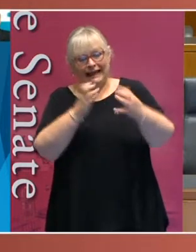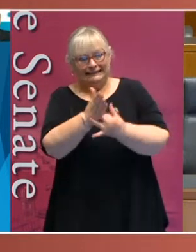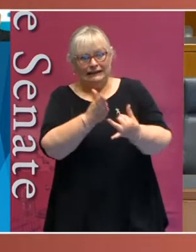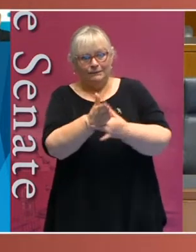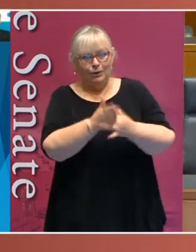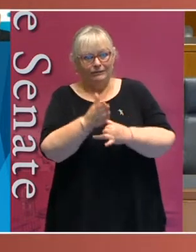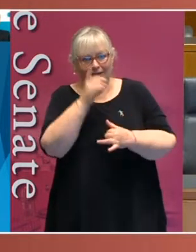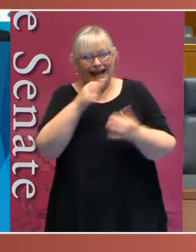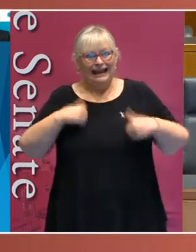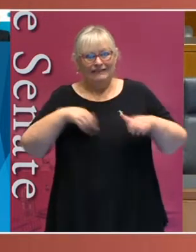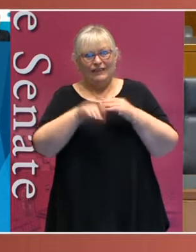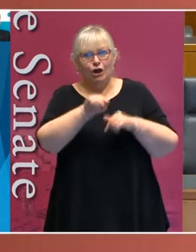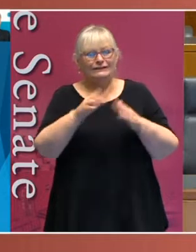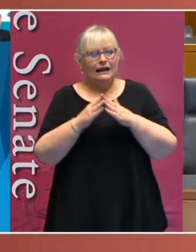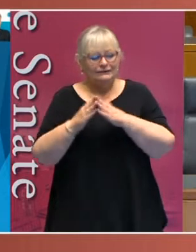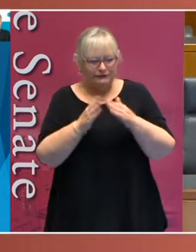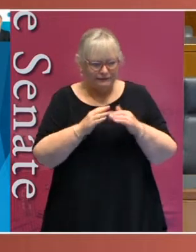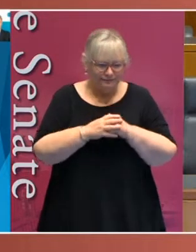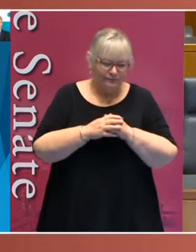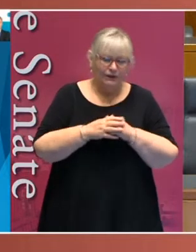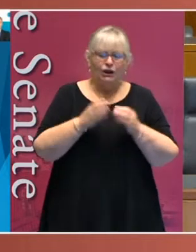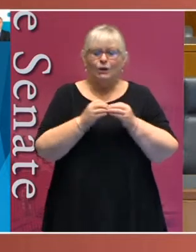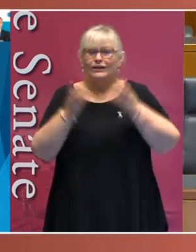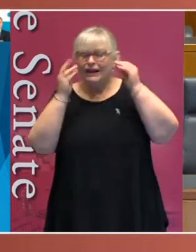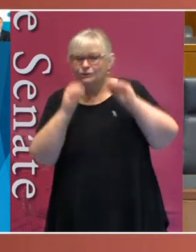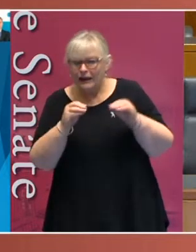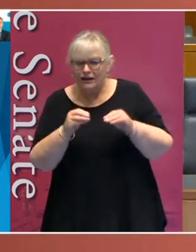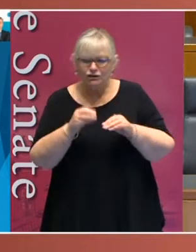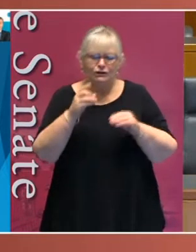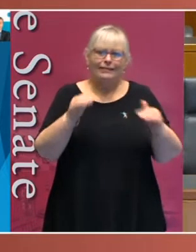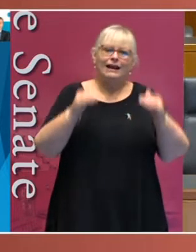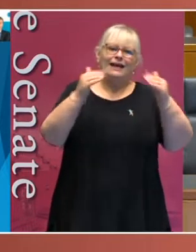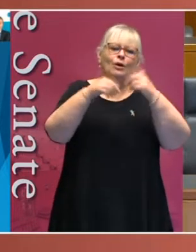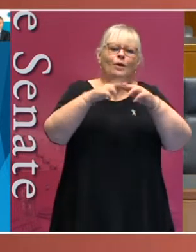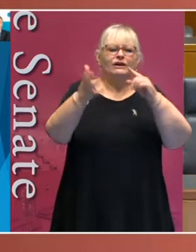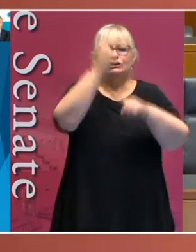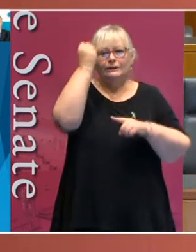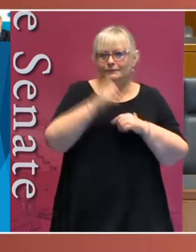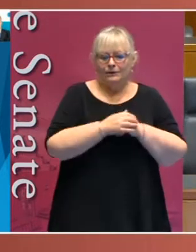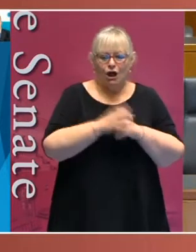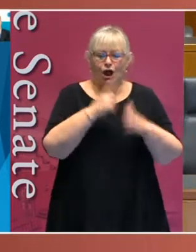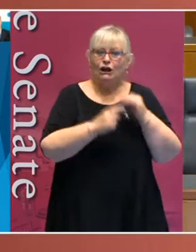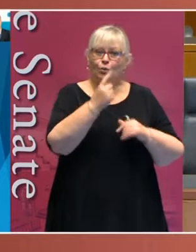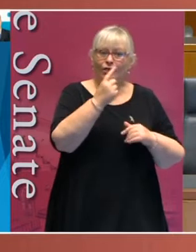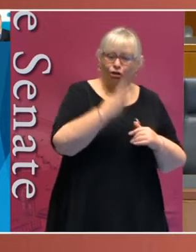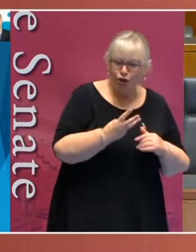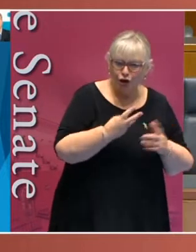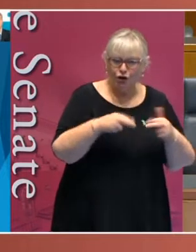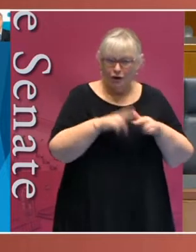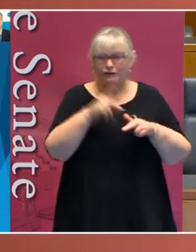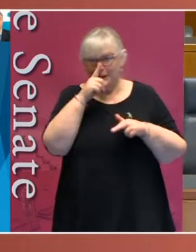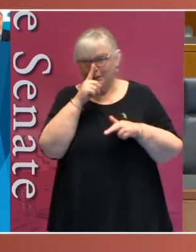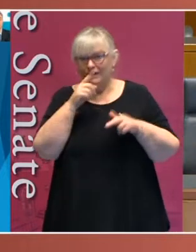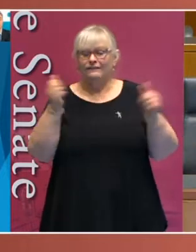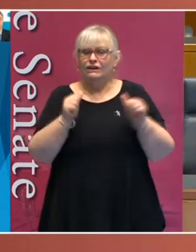And if you consider the education attainment of people with disability, only one-third of people with disability have finished Year